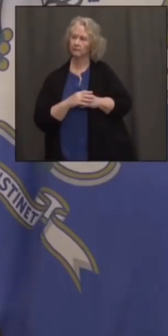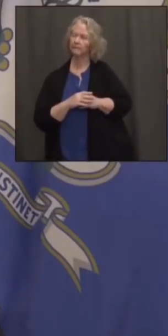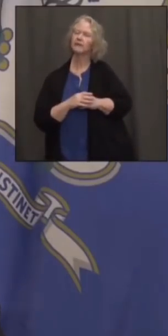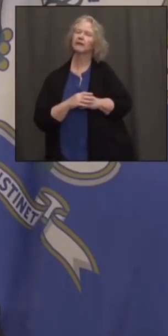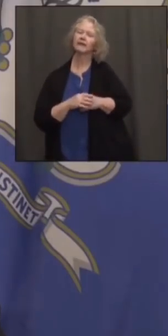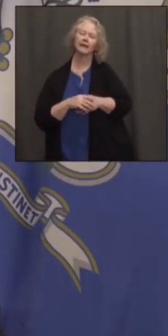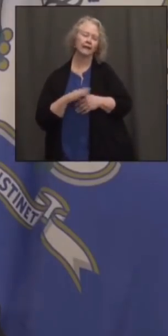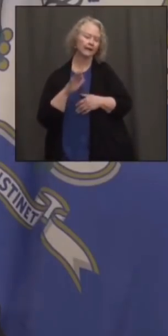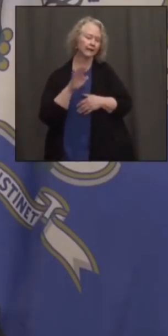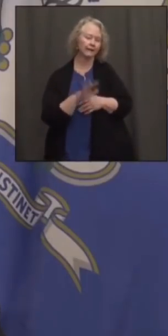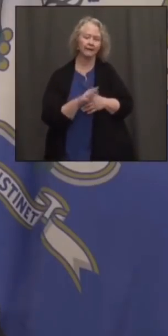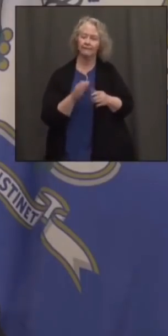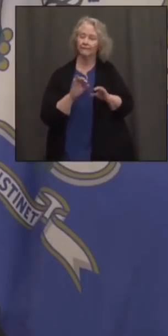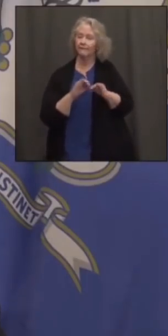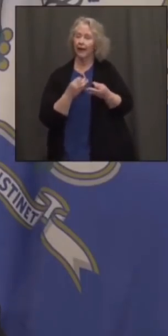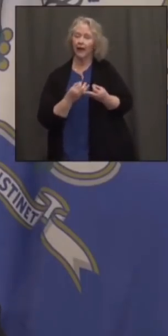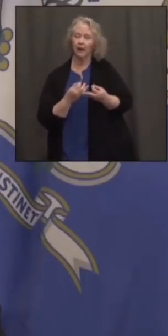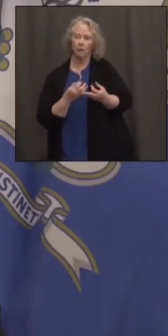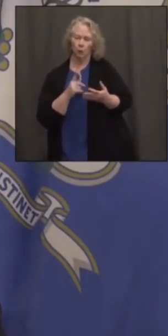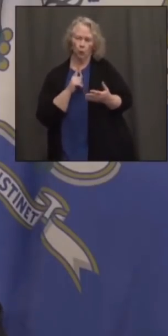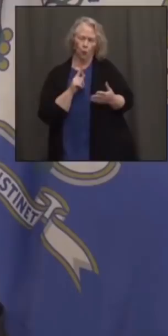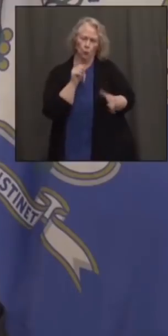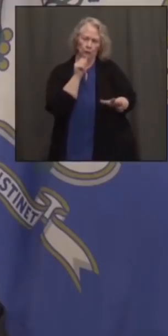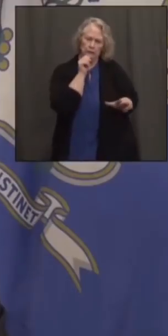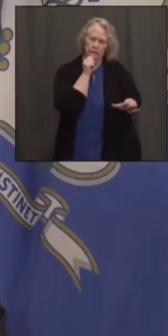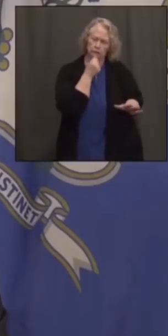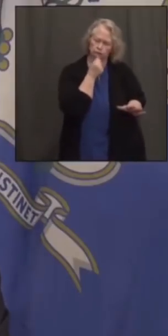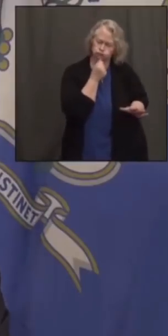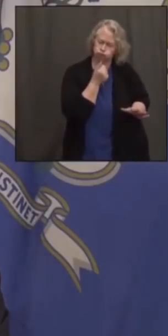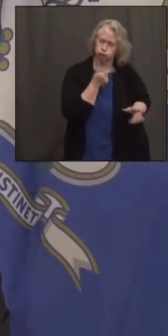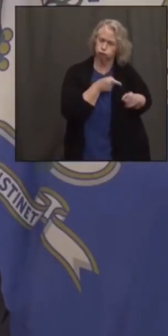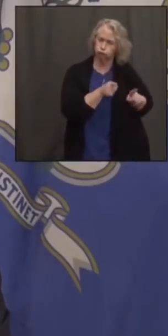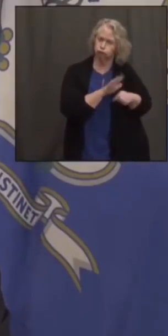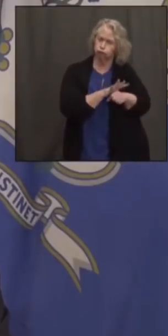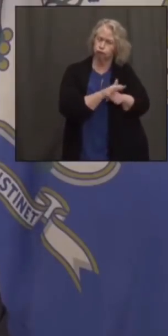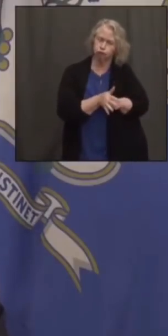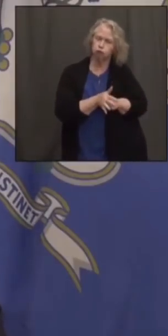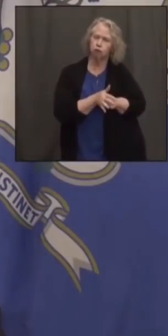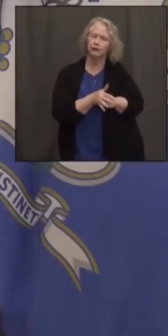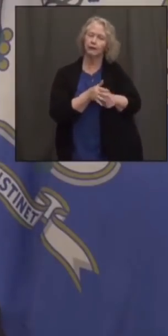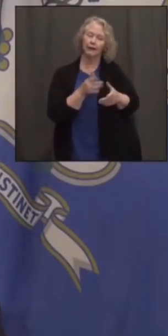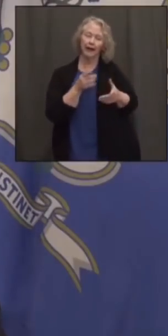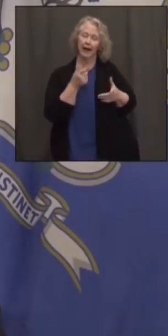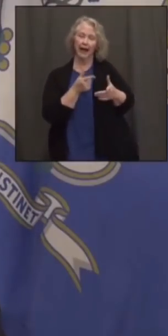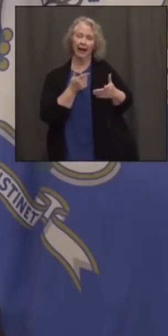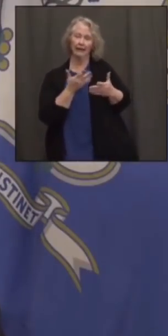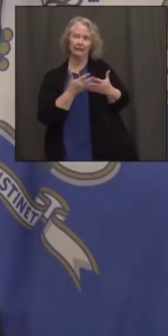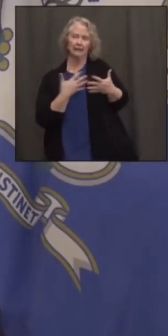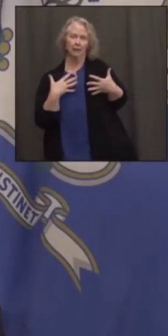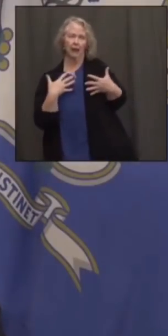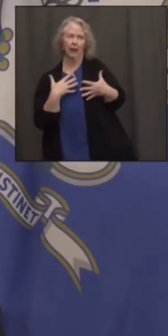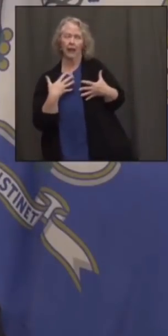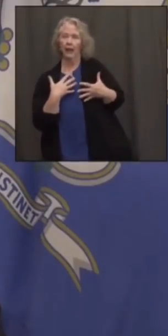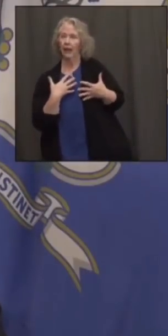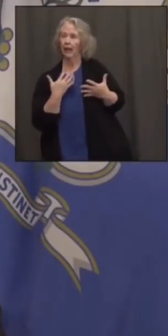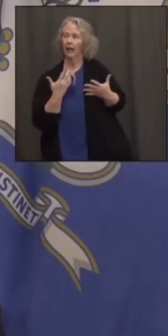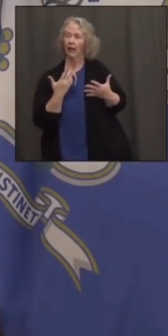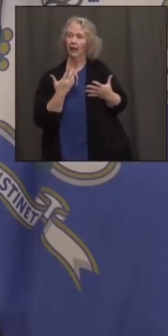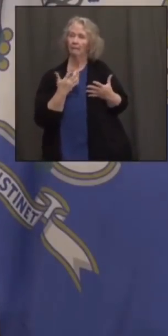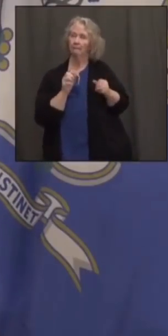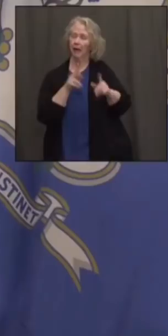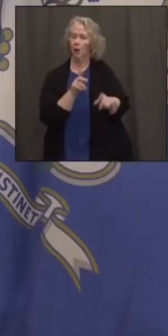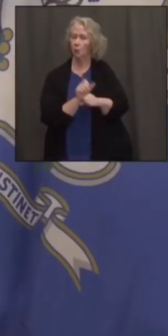families or their extended families were hit hard, hit hard by COVID. So there's still some COVID anxiety out there, which I think is meaningful.